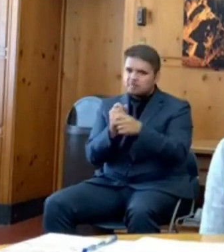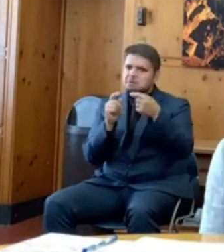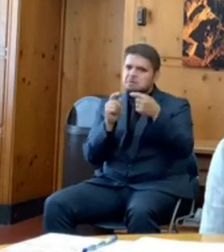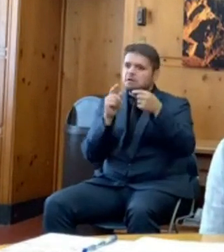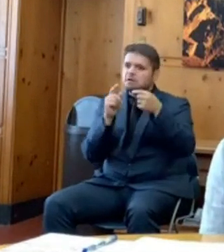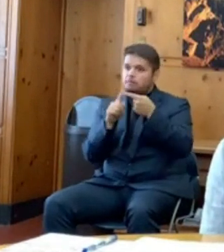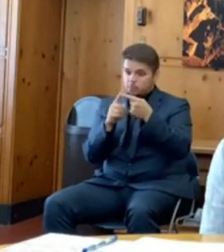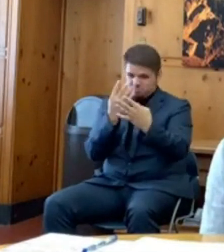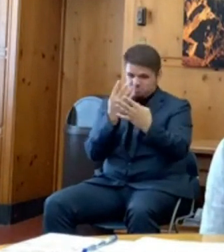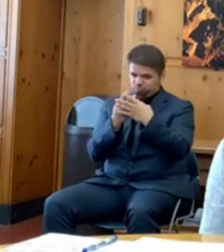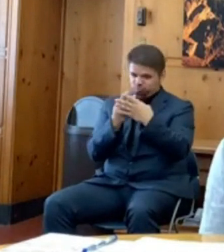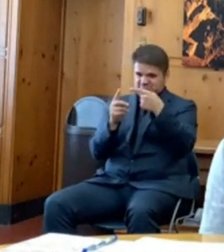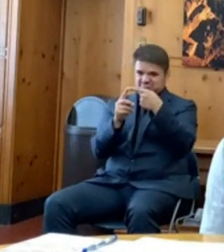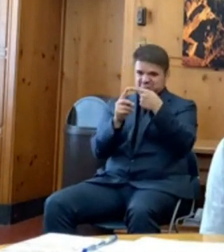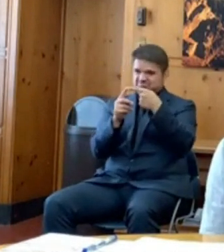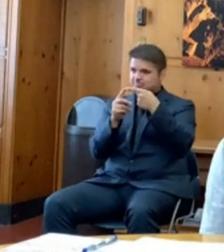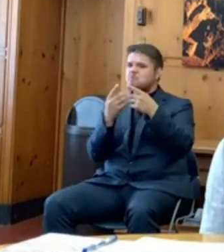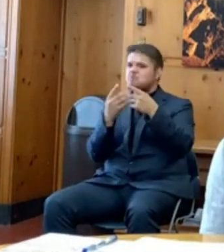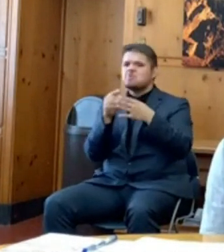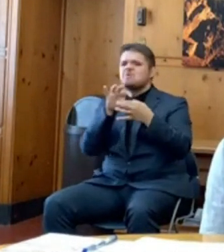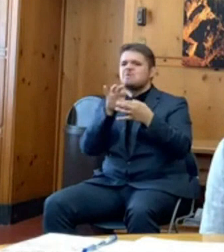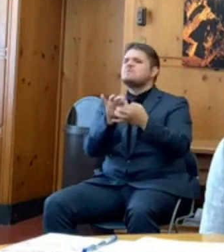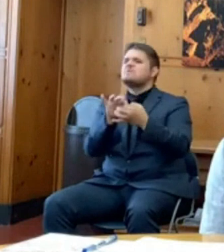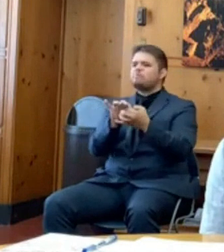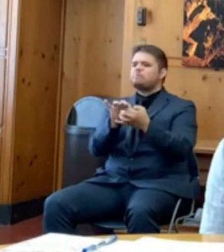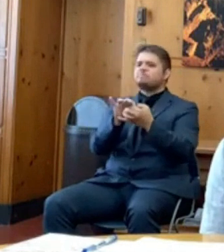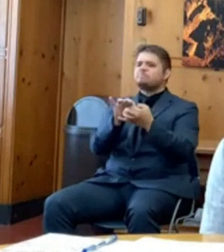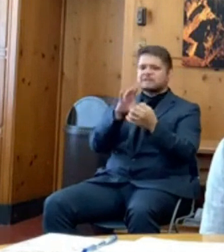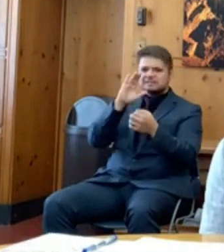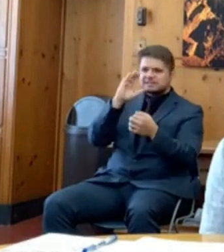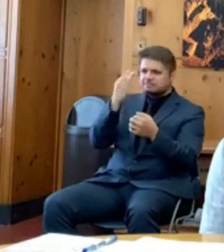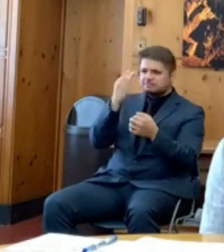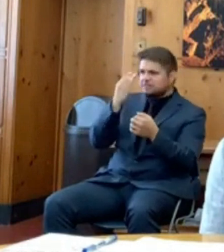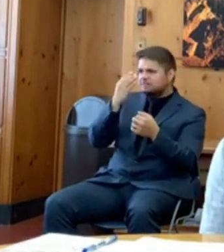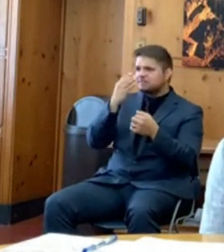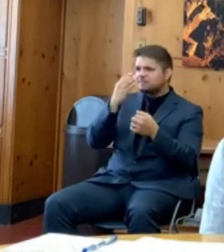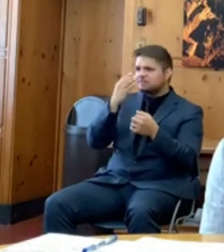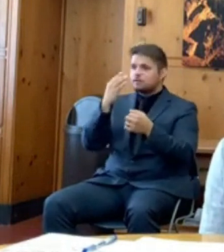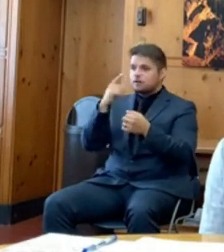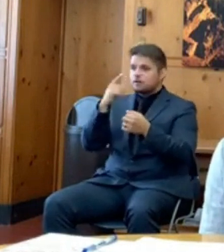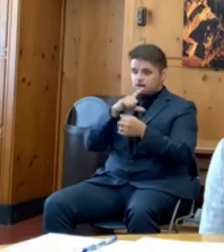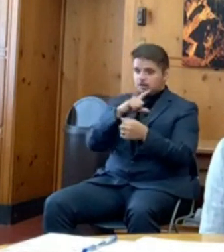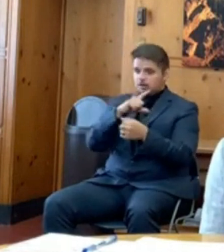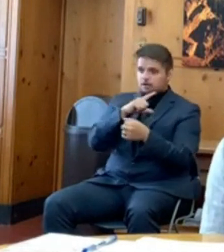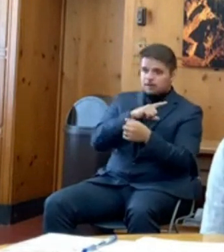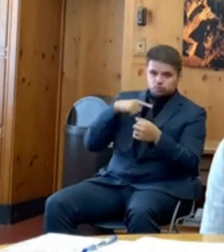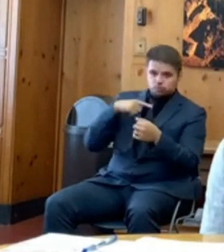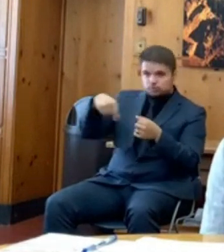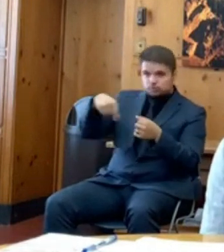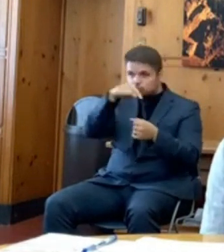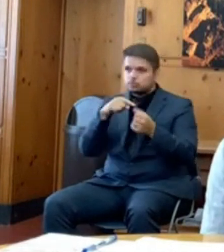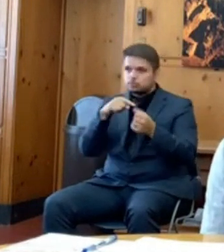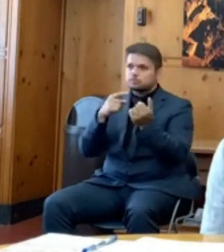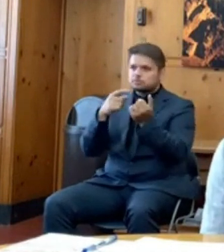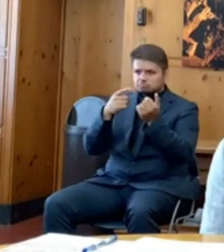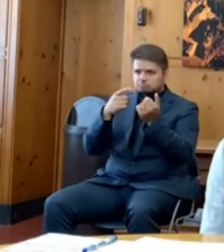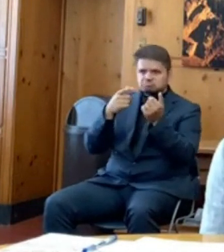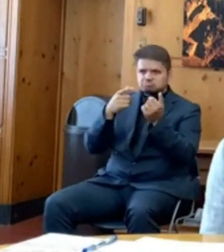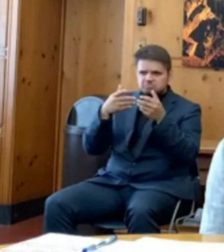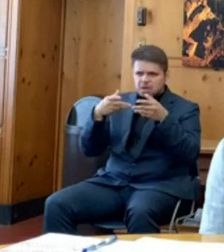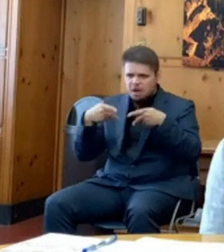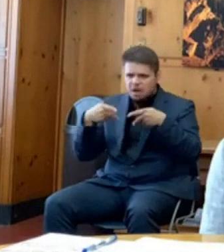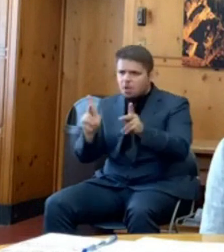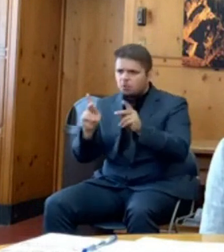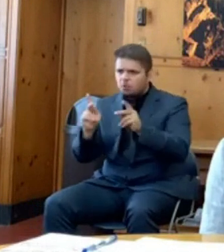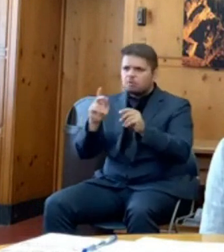seems like a foregone conclusion among lawmakers that the prisons are yours to close if you want to make that decision, and many of them expect you to do so.